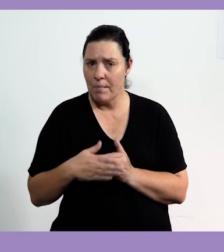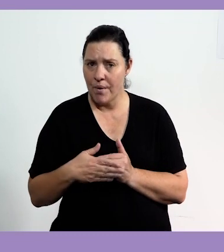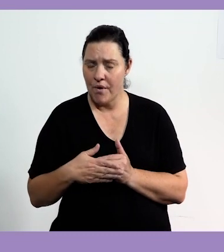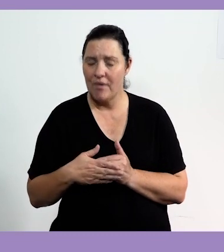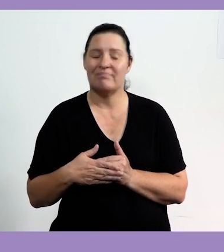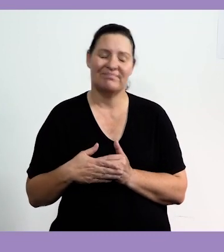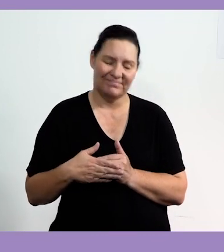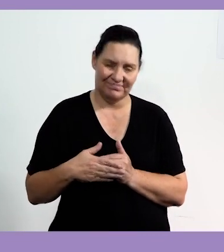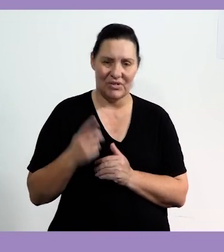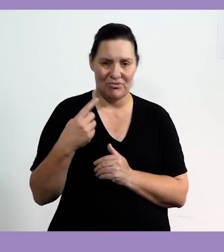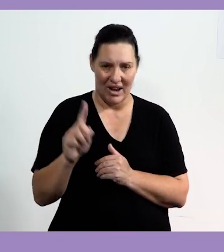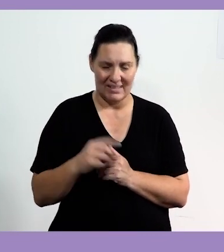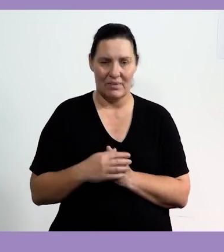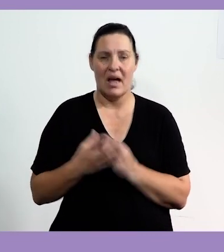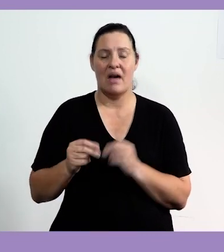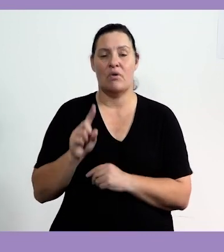add 2?